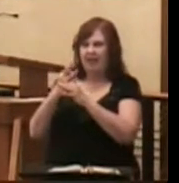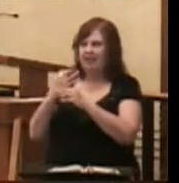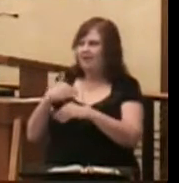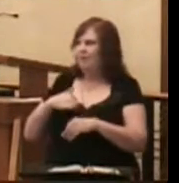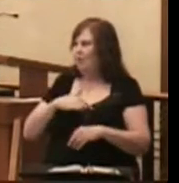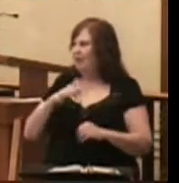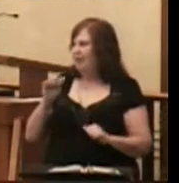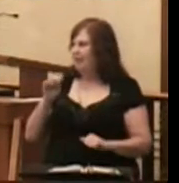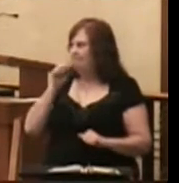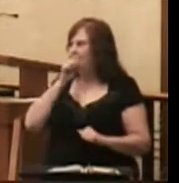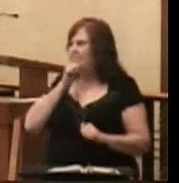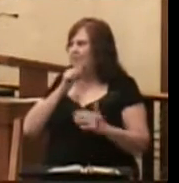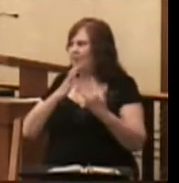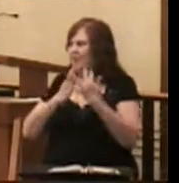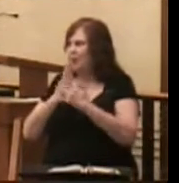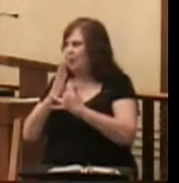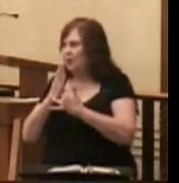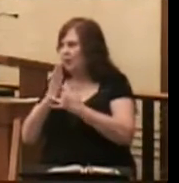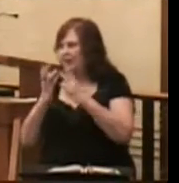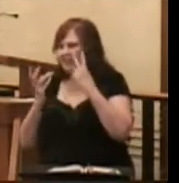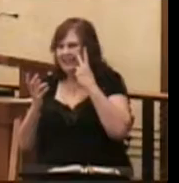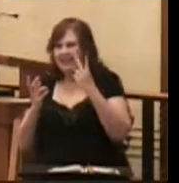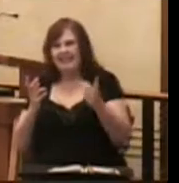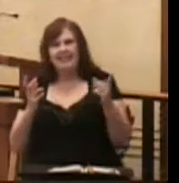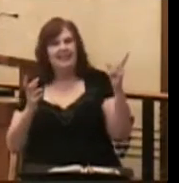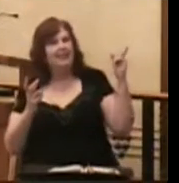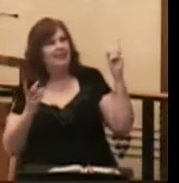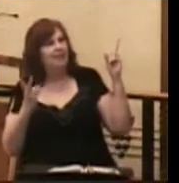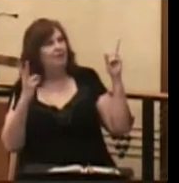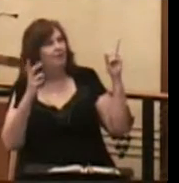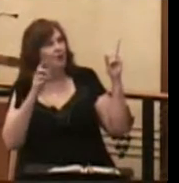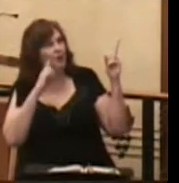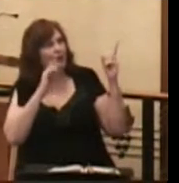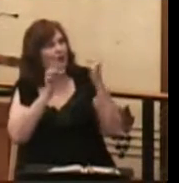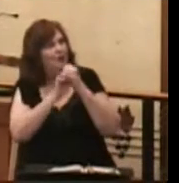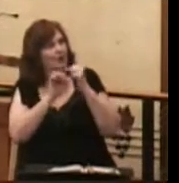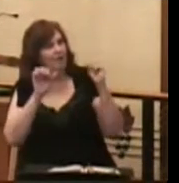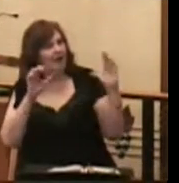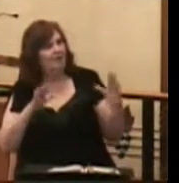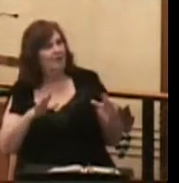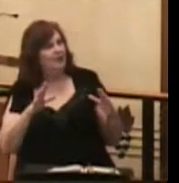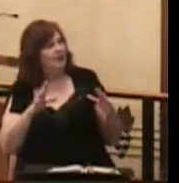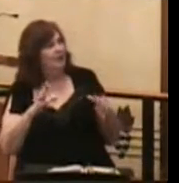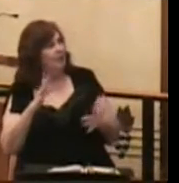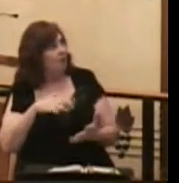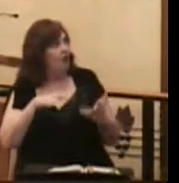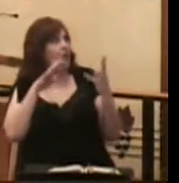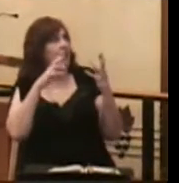through. Please see this video of two survivors of Hurricane Harvey.